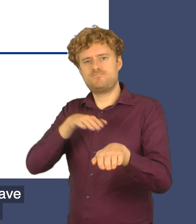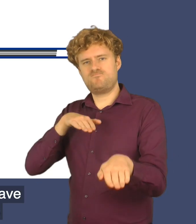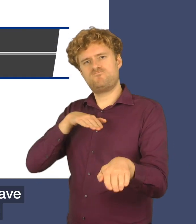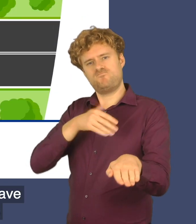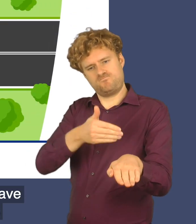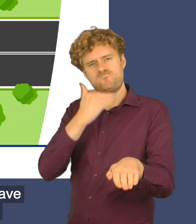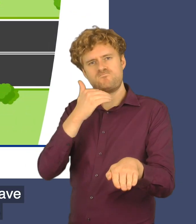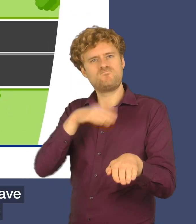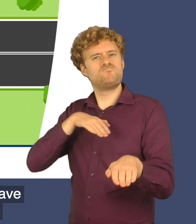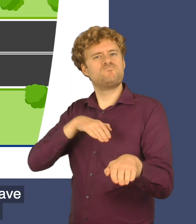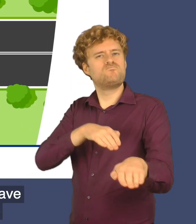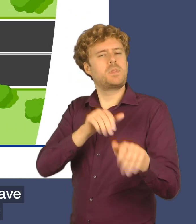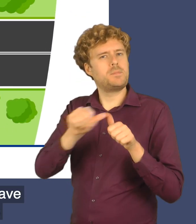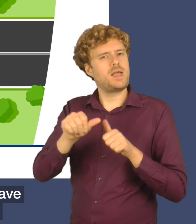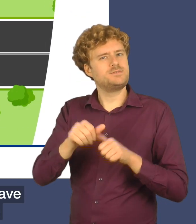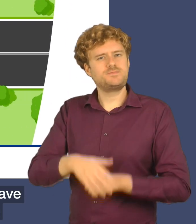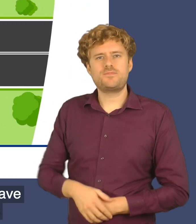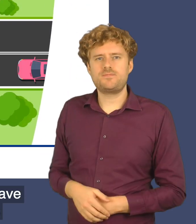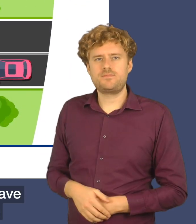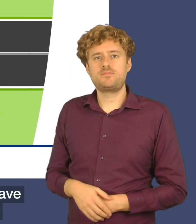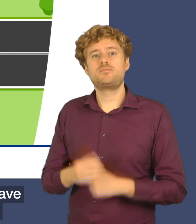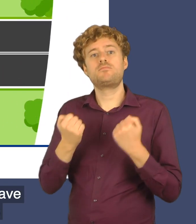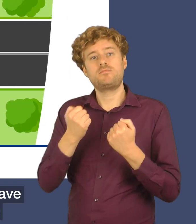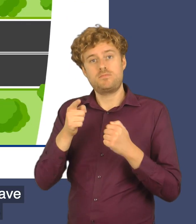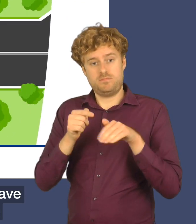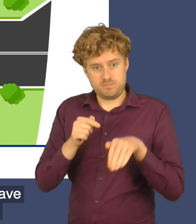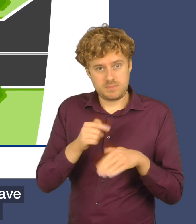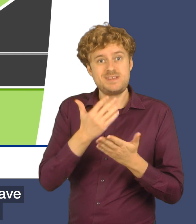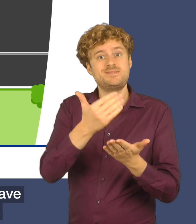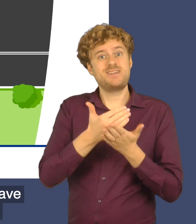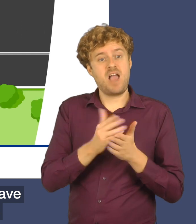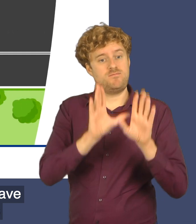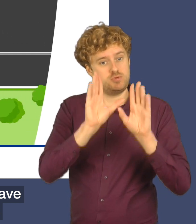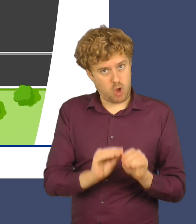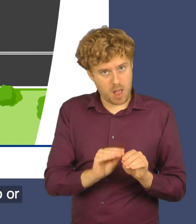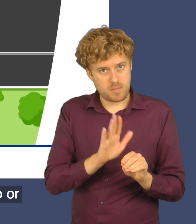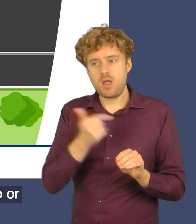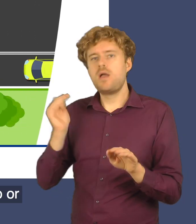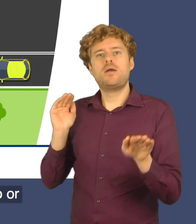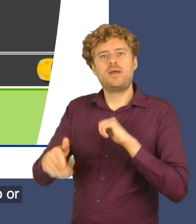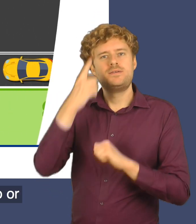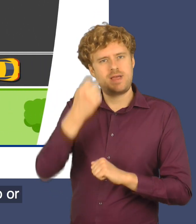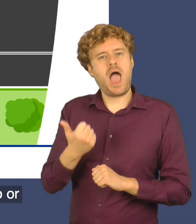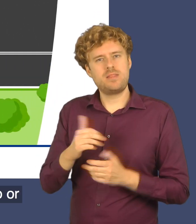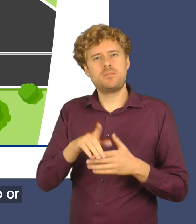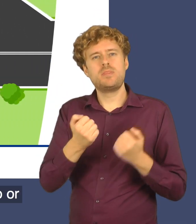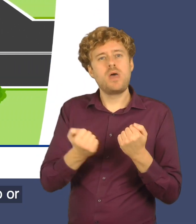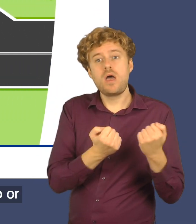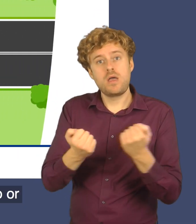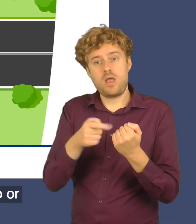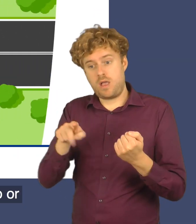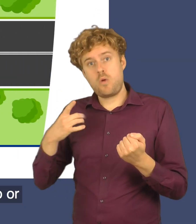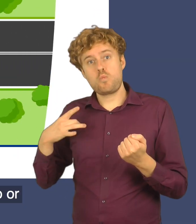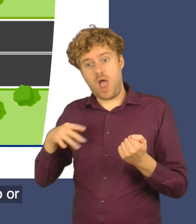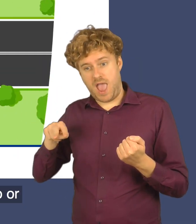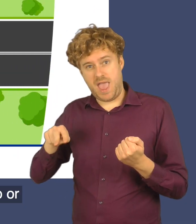An emergency vehicle can only pass if you have stopped safely. So if you're on solid white lines, keep going at the speed limit until it's safe